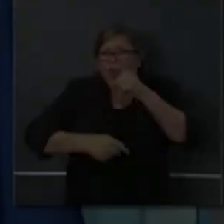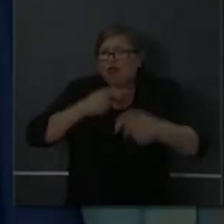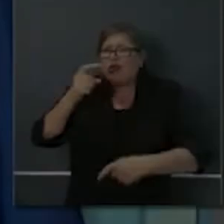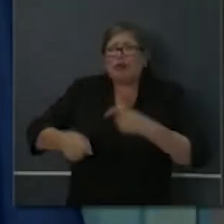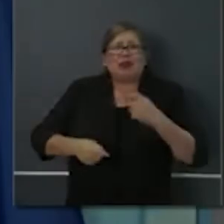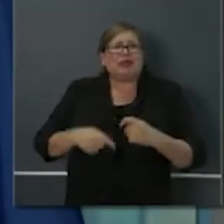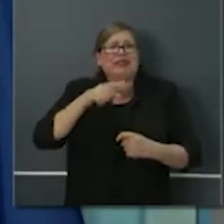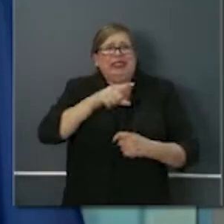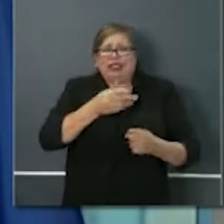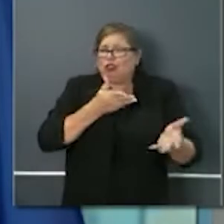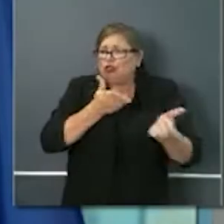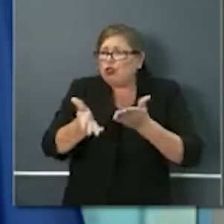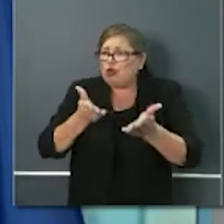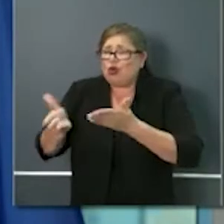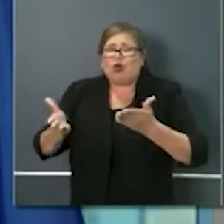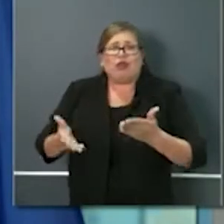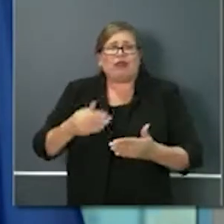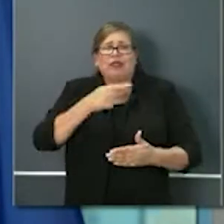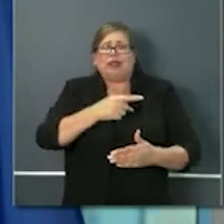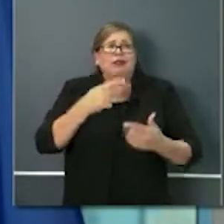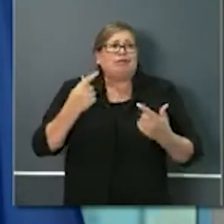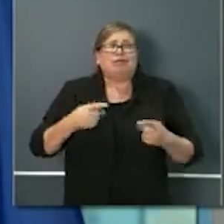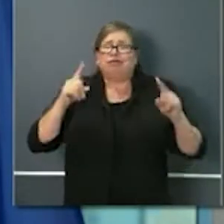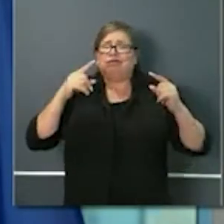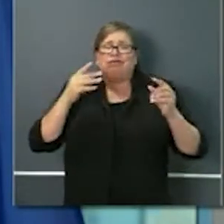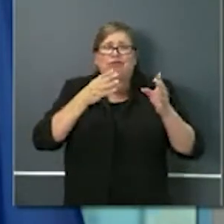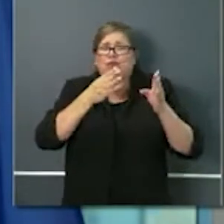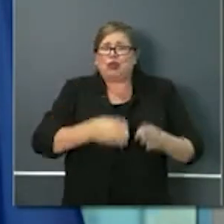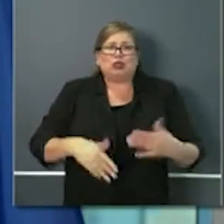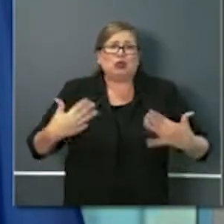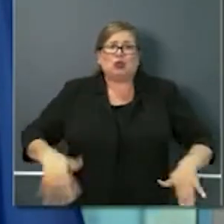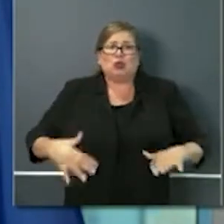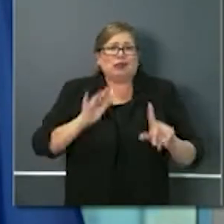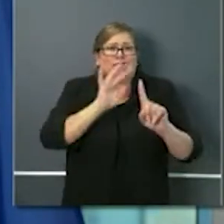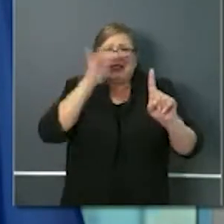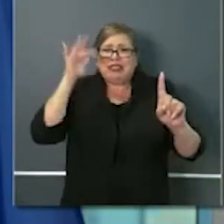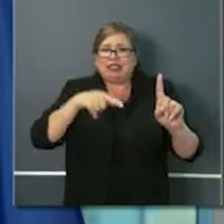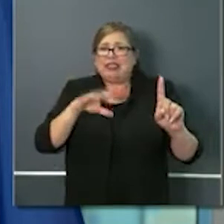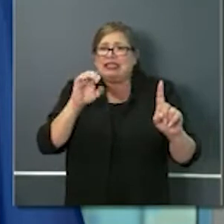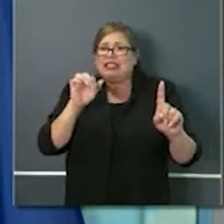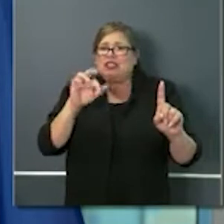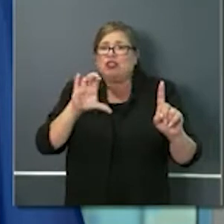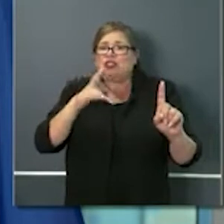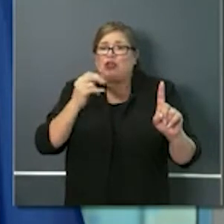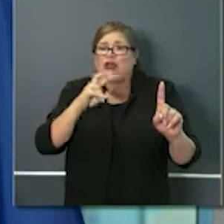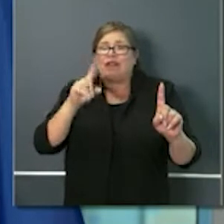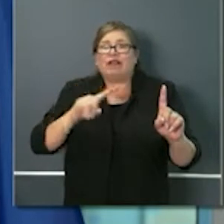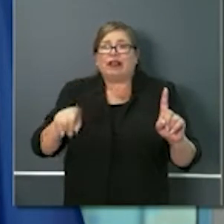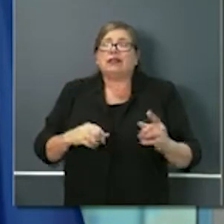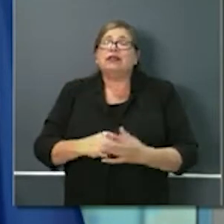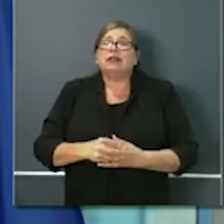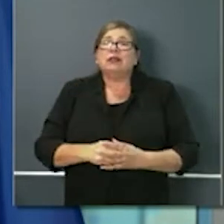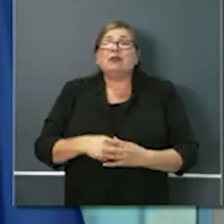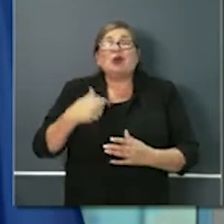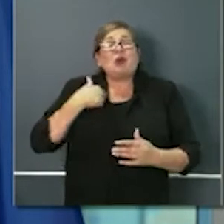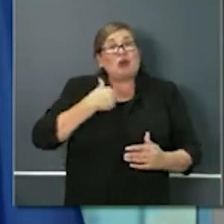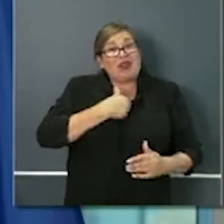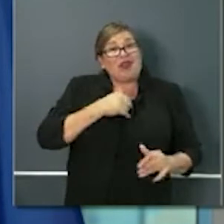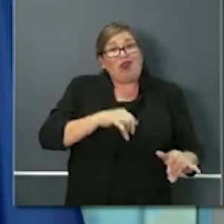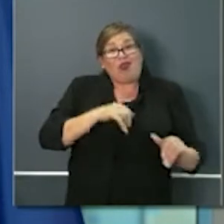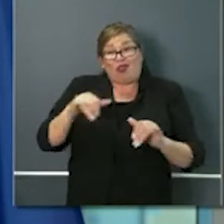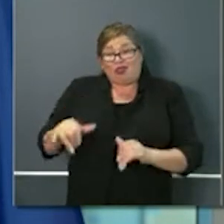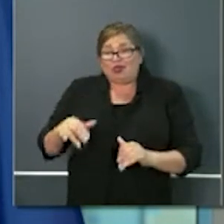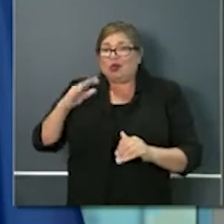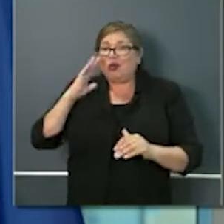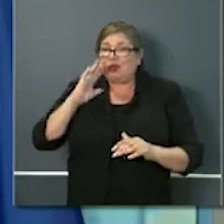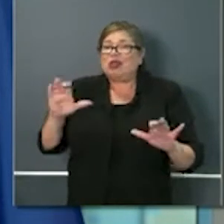This moment we are also announcing an effort to do more and do better to protect our seniors in the state of California. We